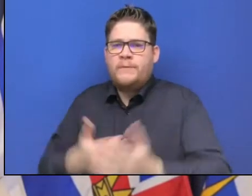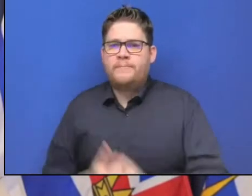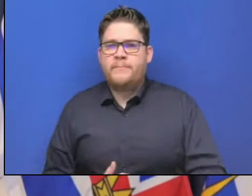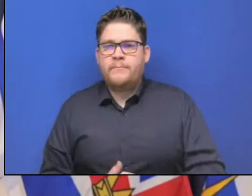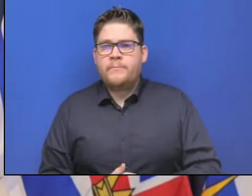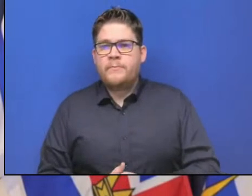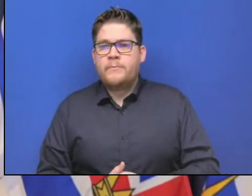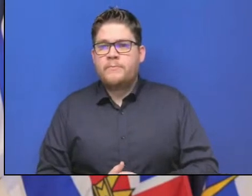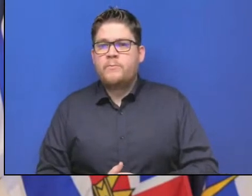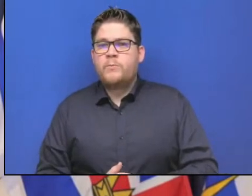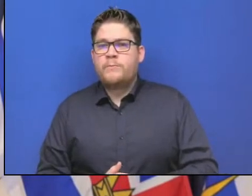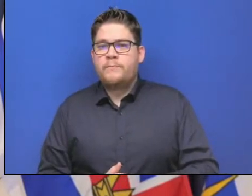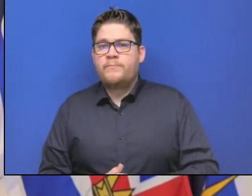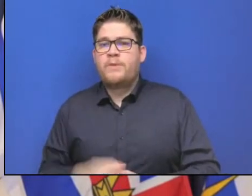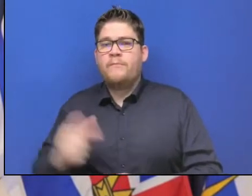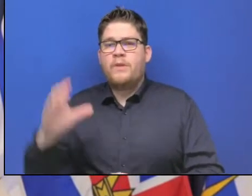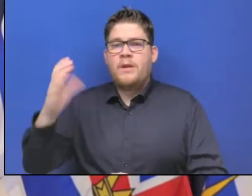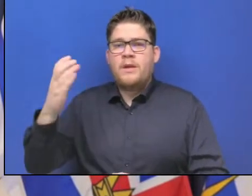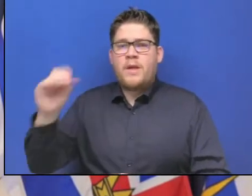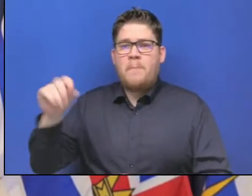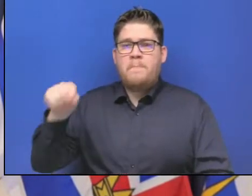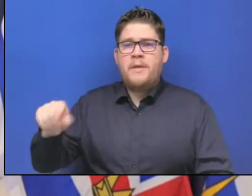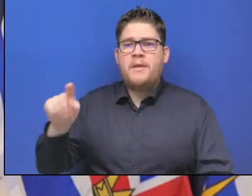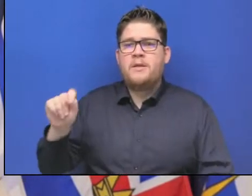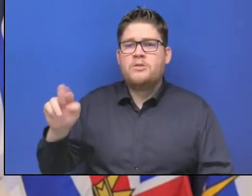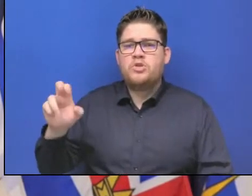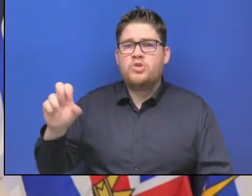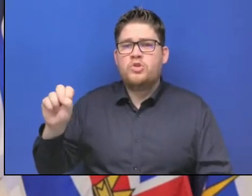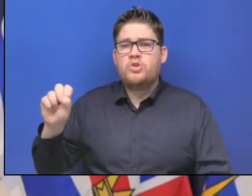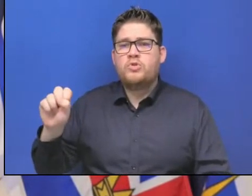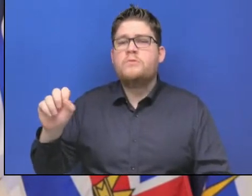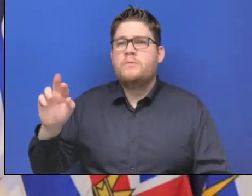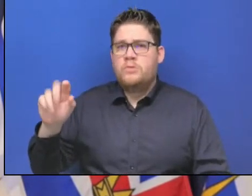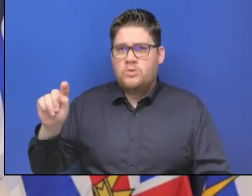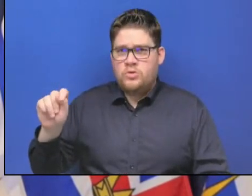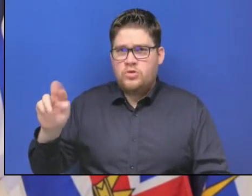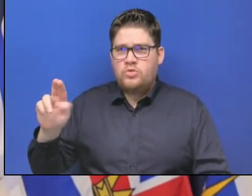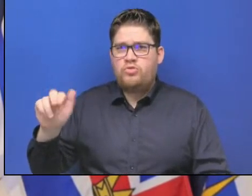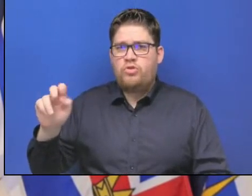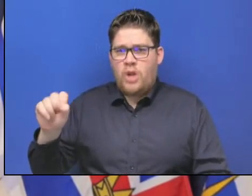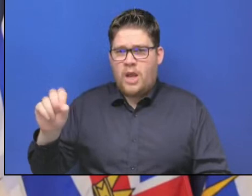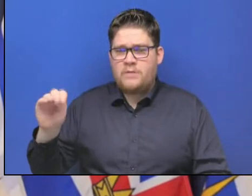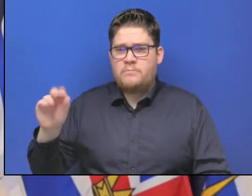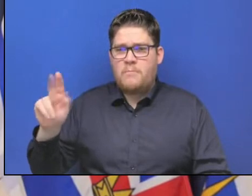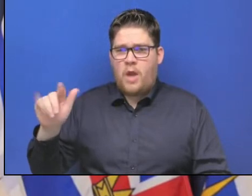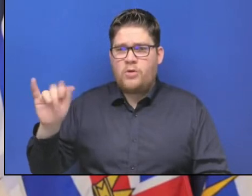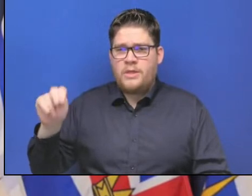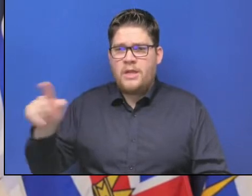when it will reopen and resupply the parkland refinery with crude.